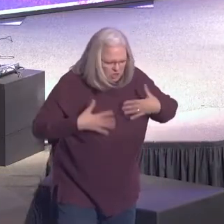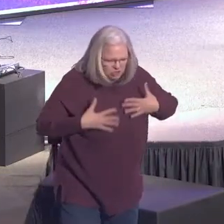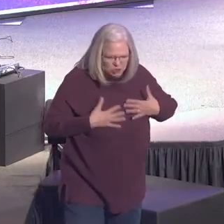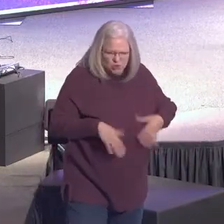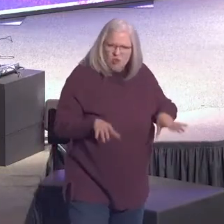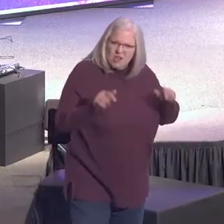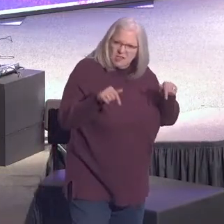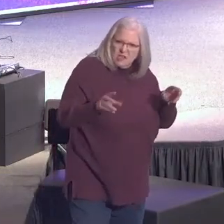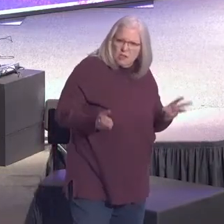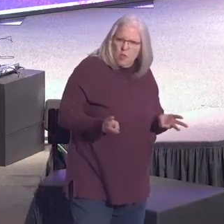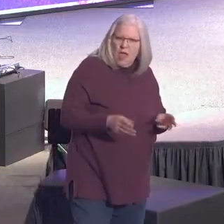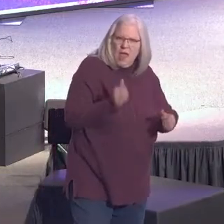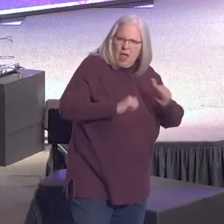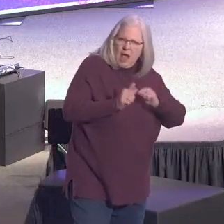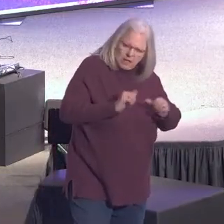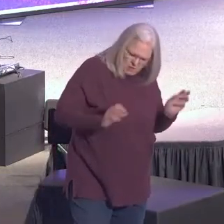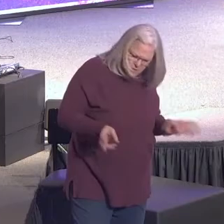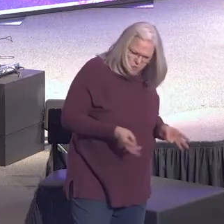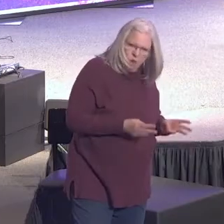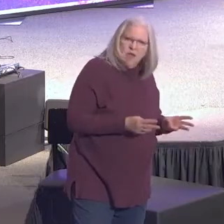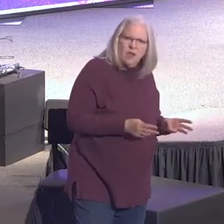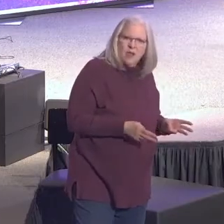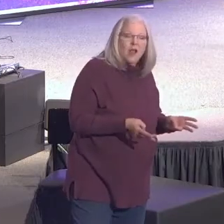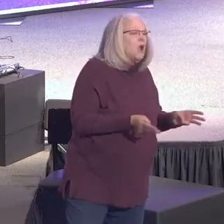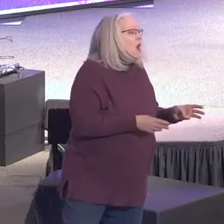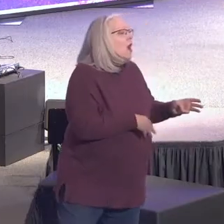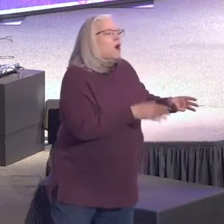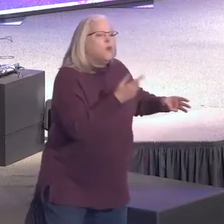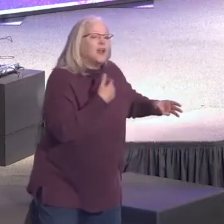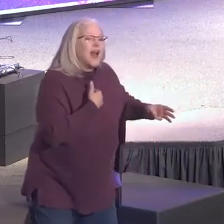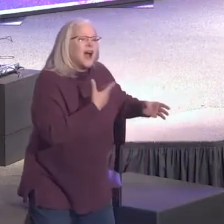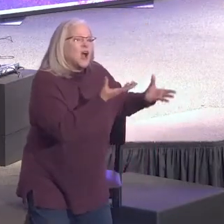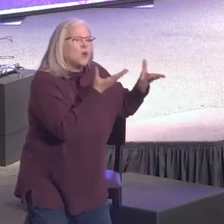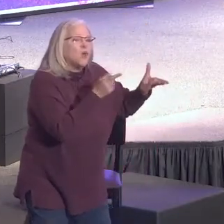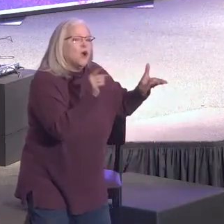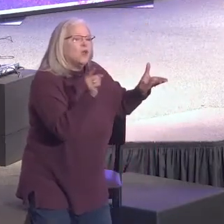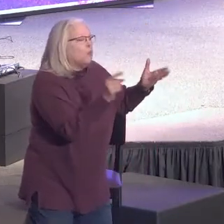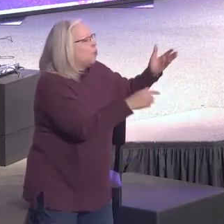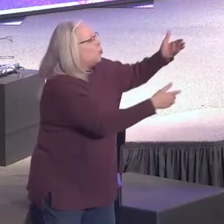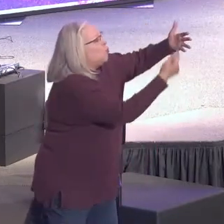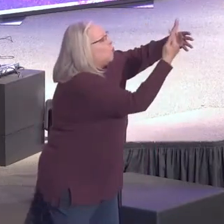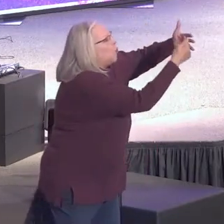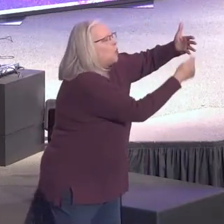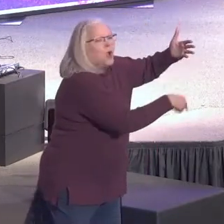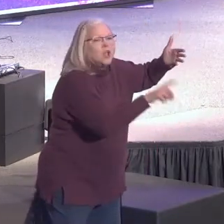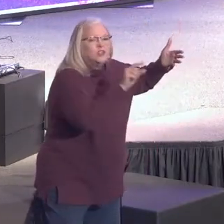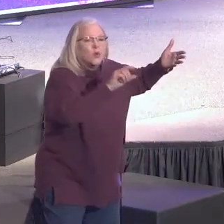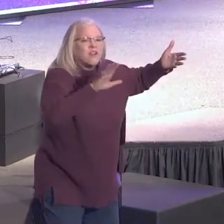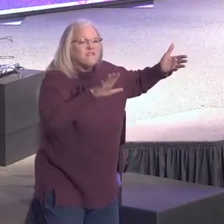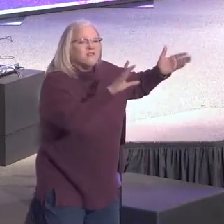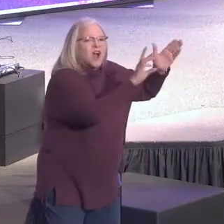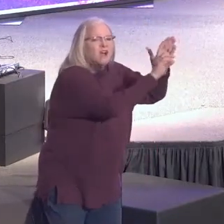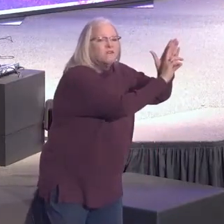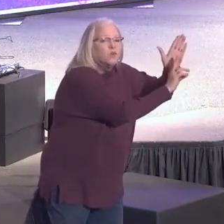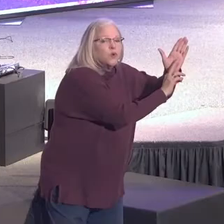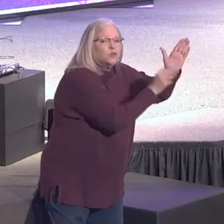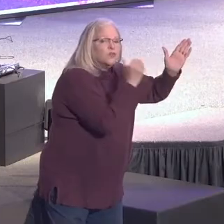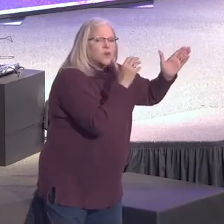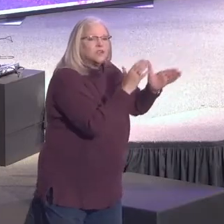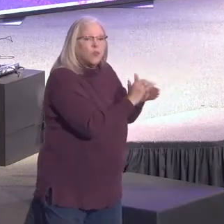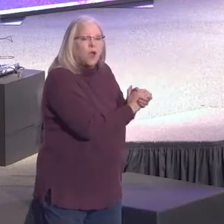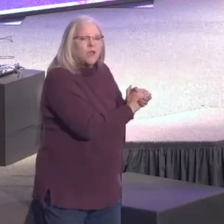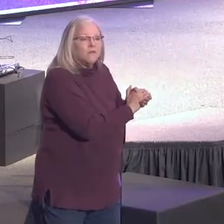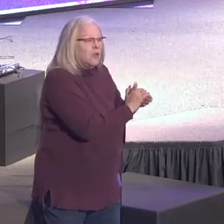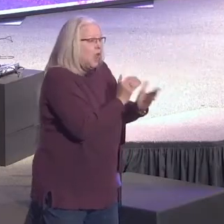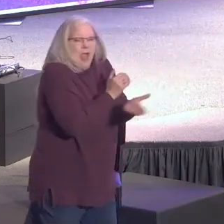look a certain way, act a certain way. We are going to do certain things. And he had this list of 25 rules for his wife. And because she was a